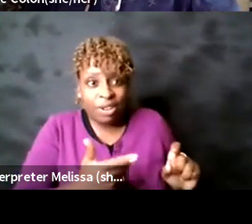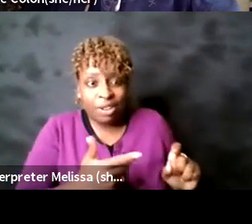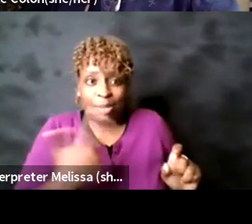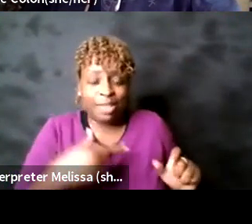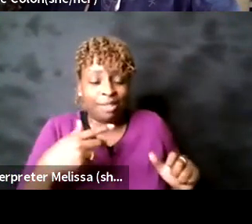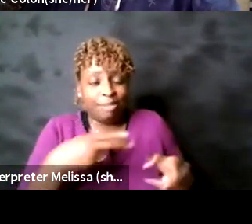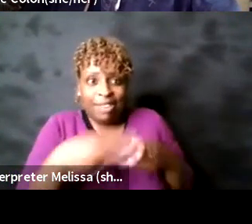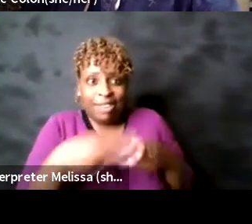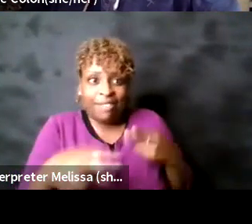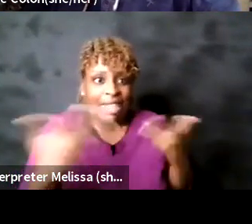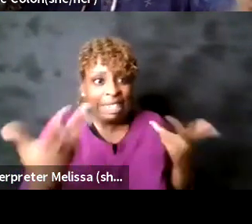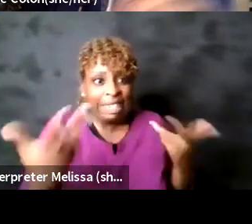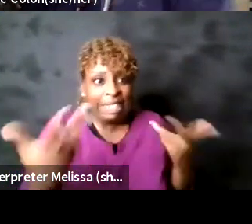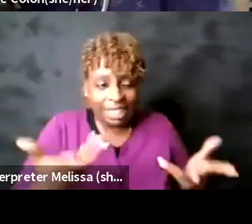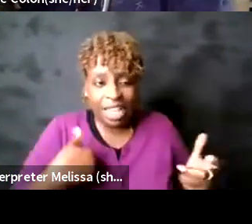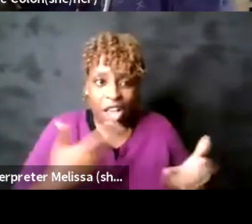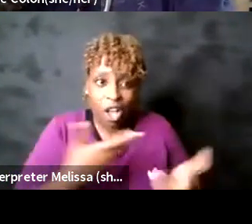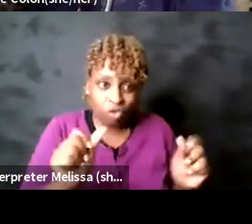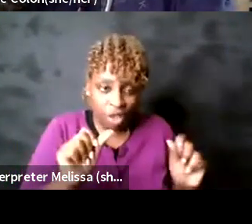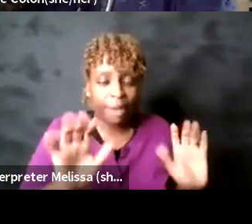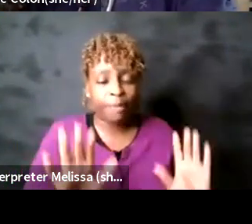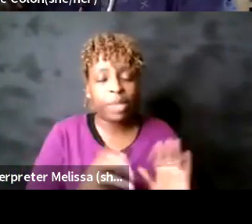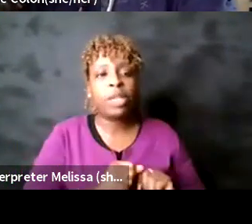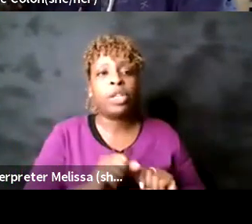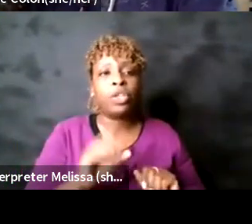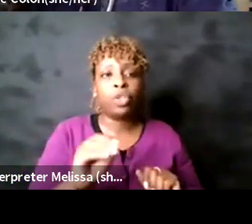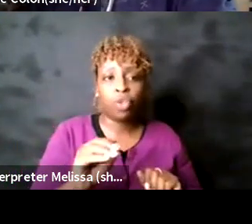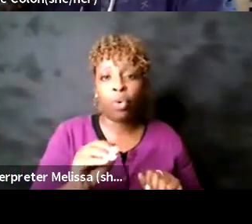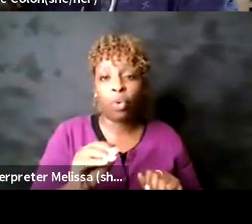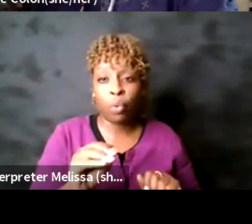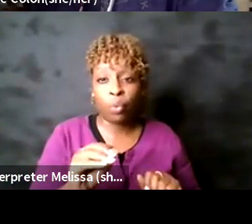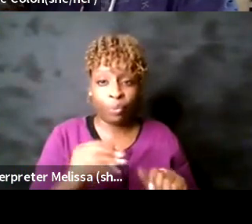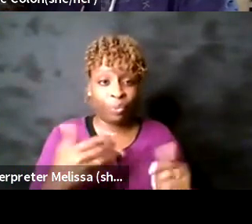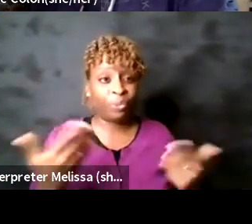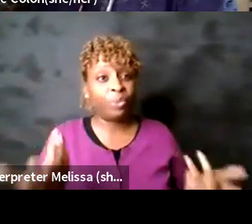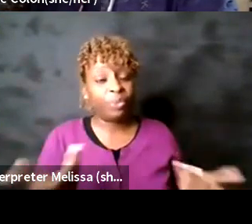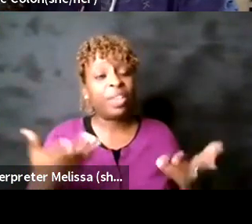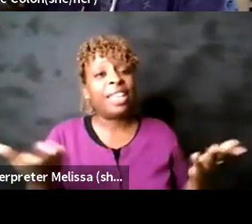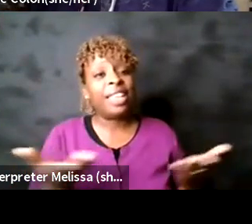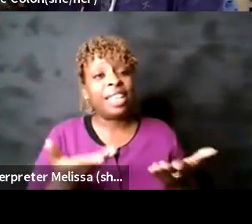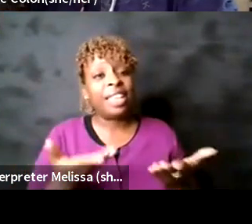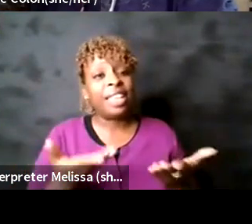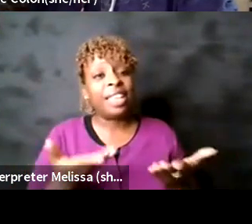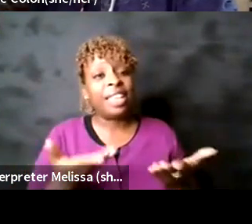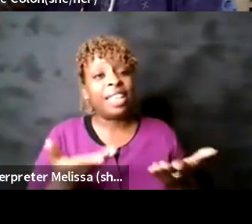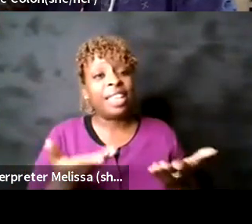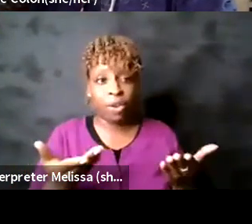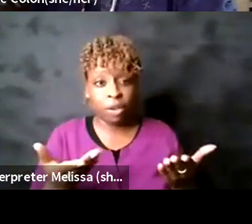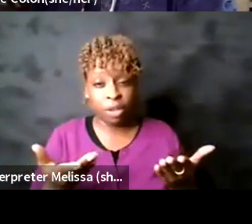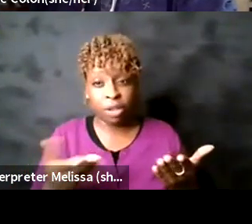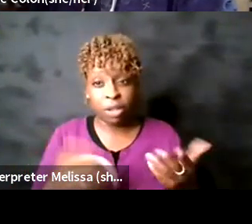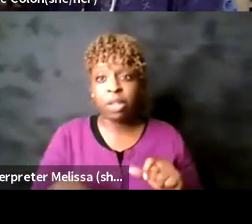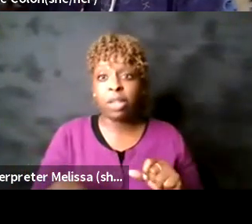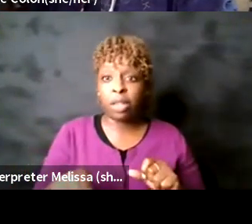a couple of things i mentioned before that a member of the san francisco neo-futurists it's an ensemble whose work uh the aesthetic is based